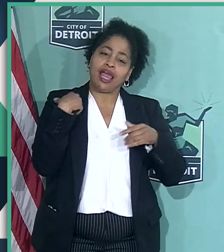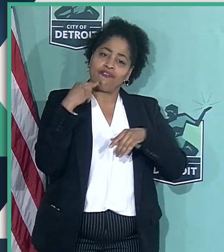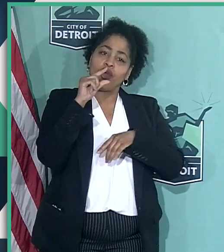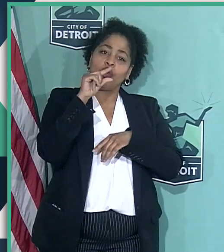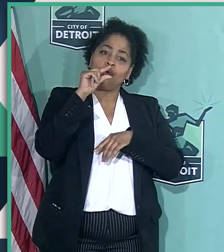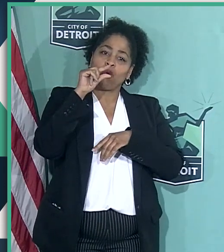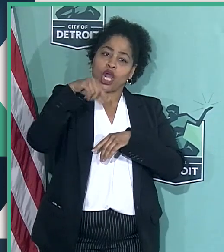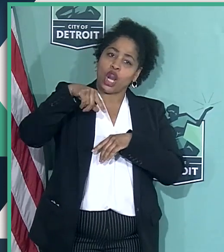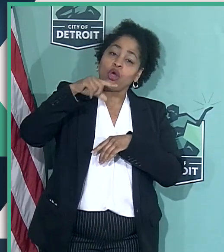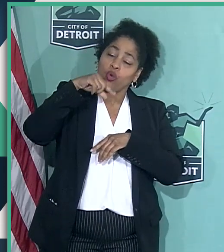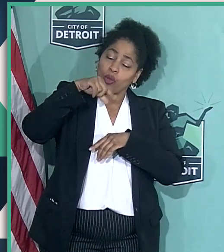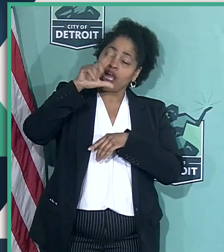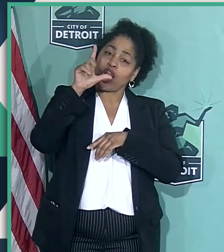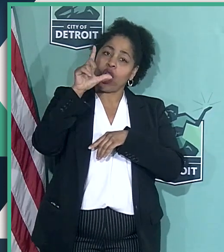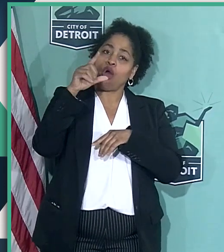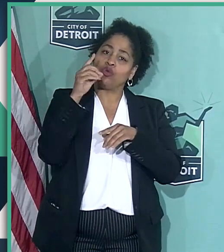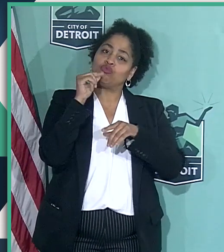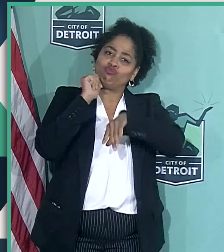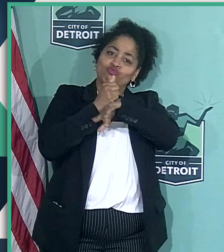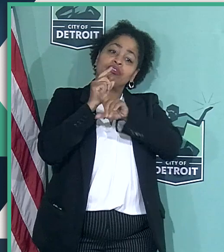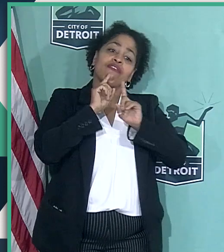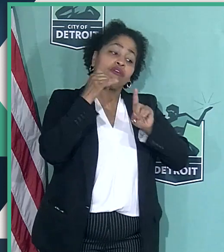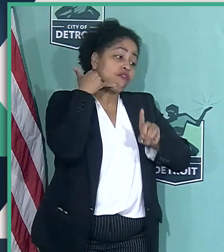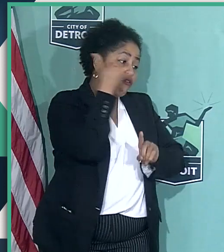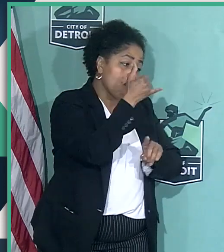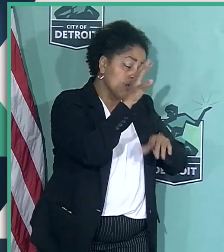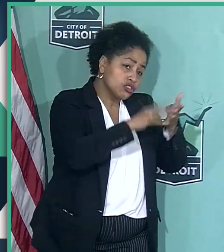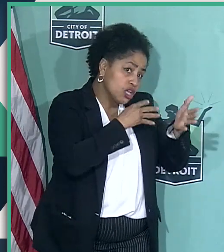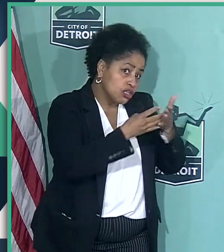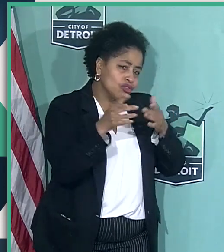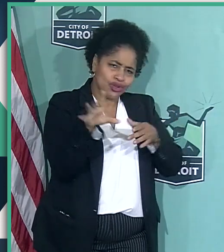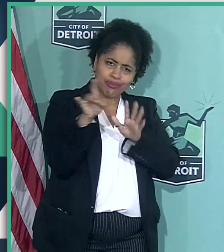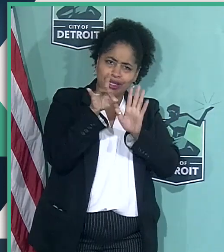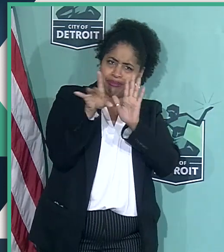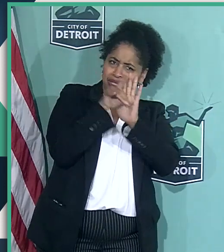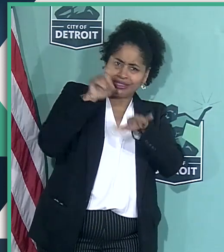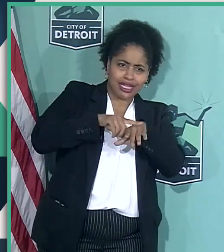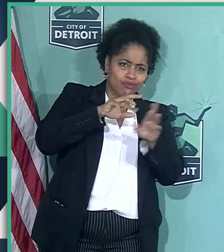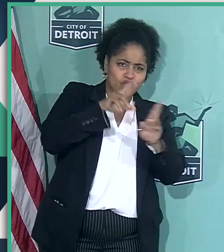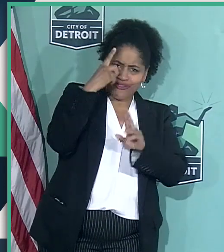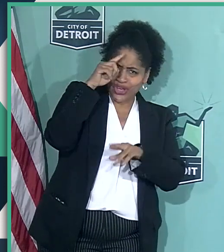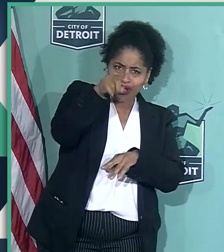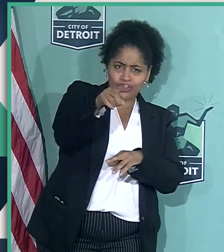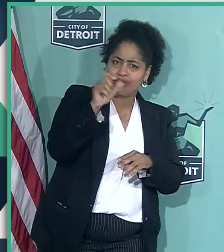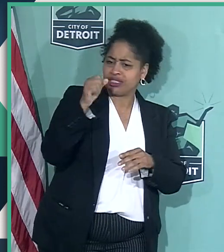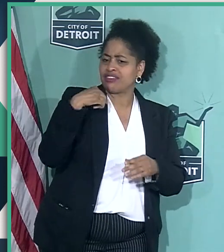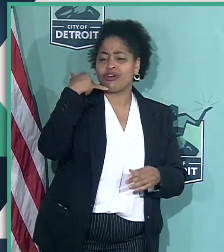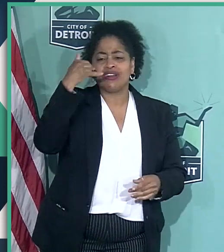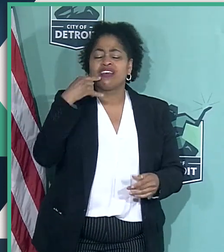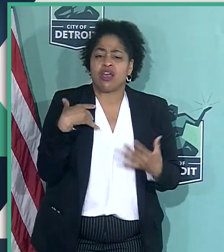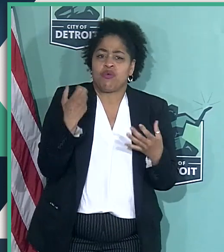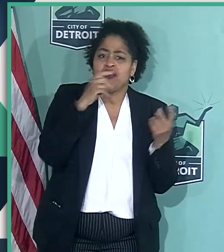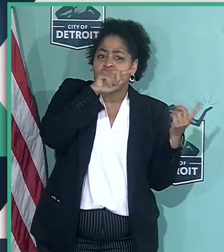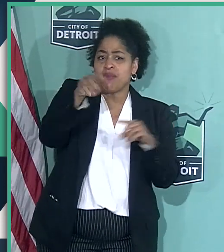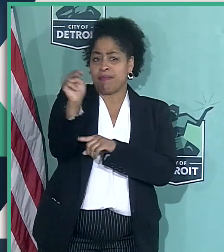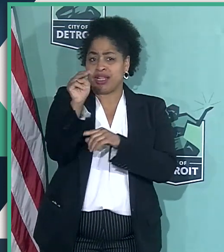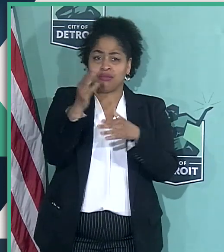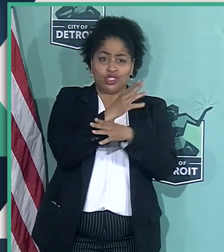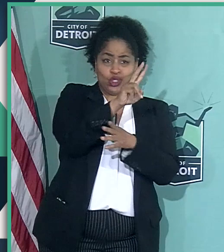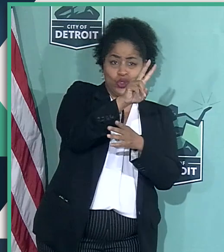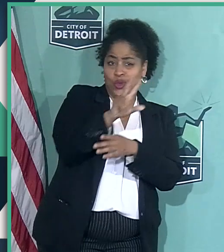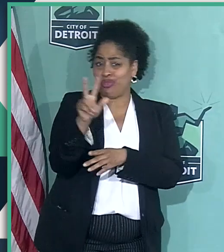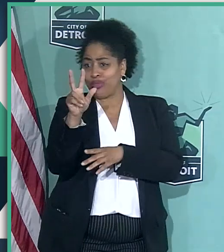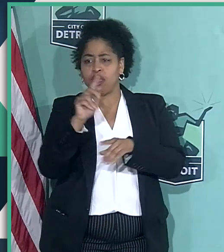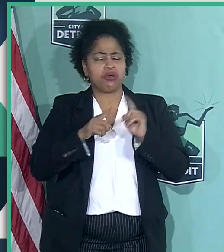or 48 hours. It's not a problem. You can pick the time that's good for you. You can say, I want to be coming Monday between 2 and 3. But